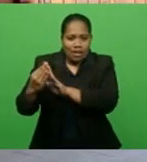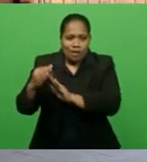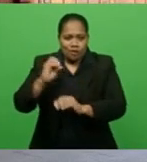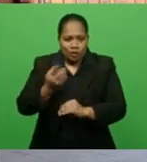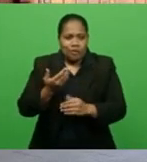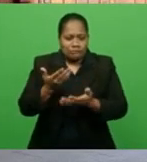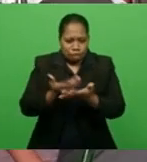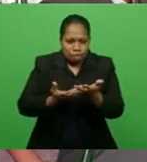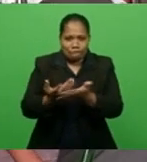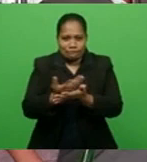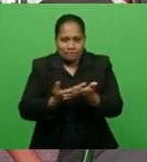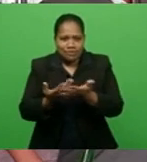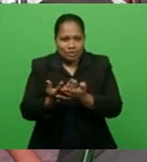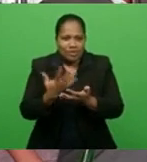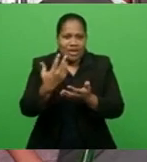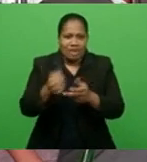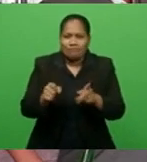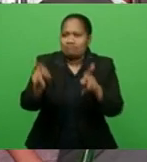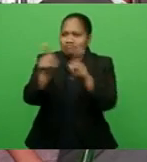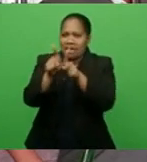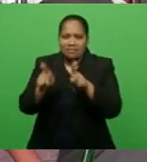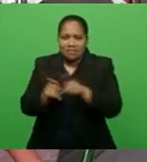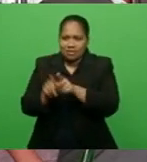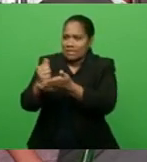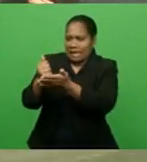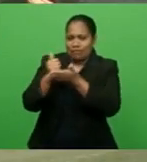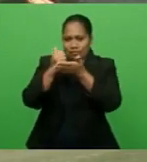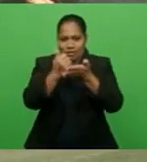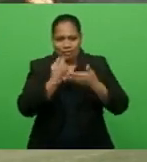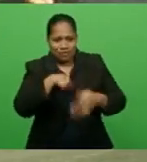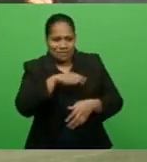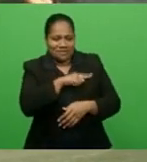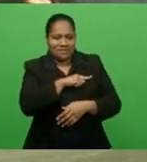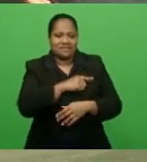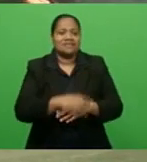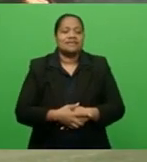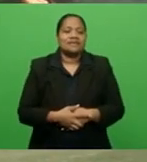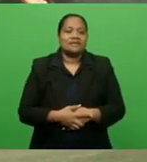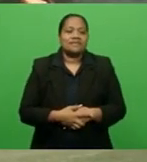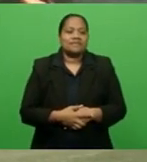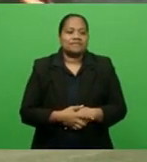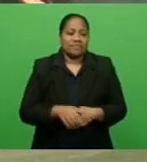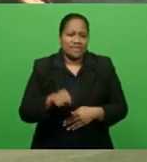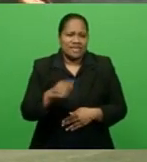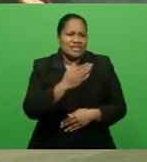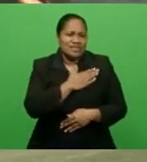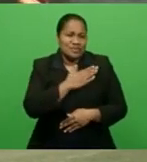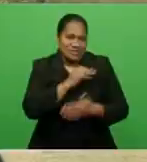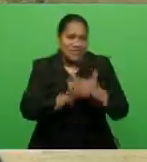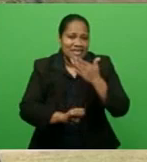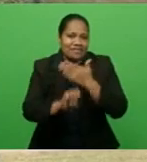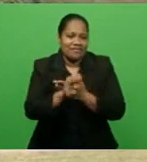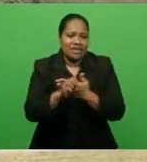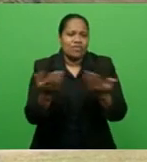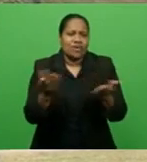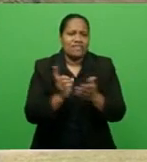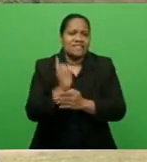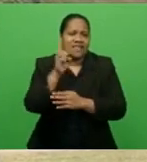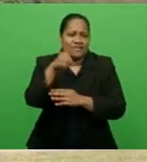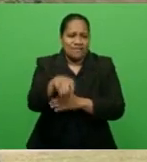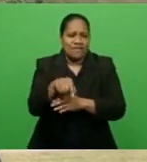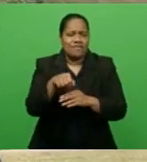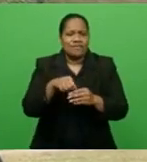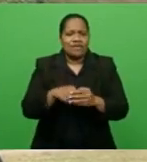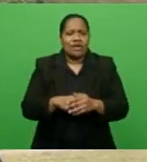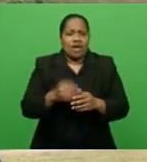got amazing partners who have supported us through this journey. The charity event at Danara Golf and Racquet Club received